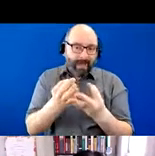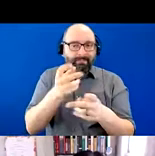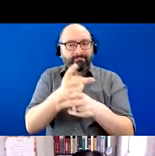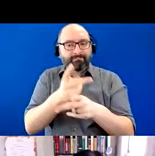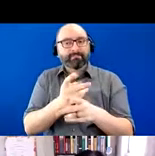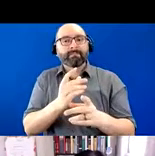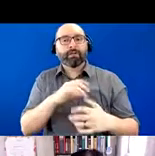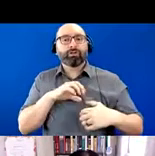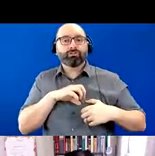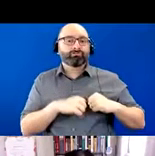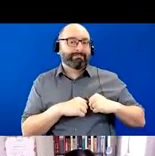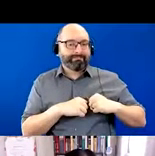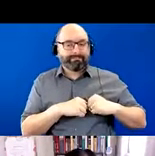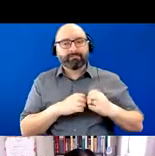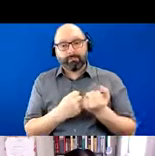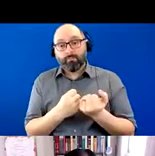bereavement support.